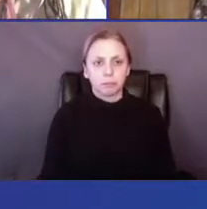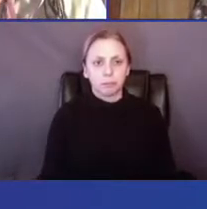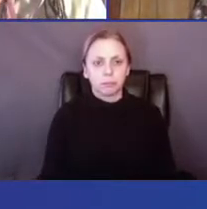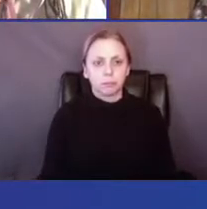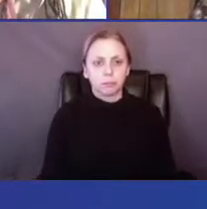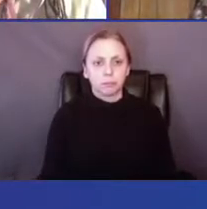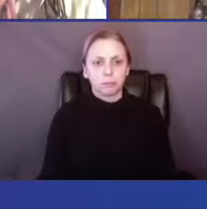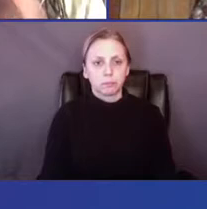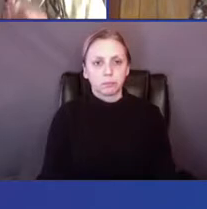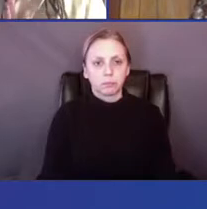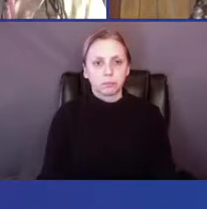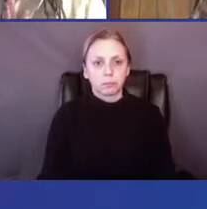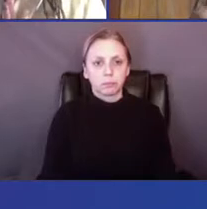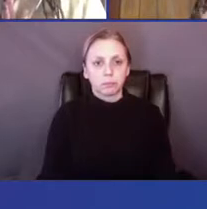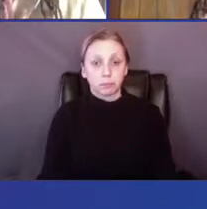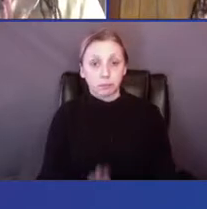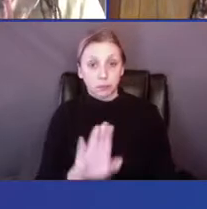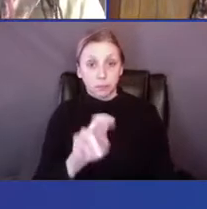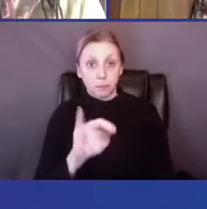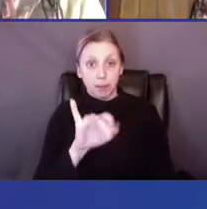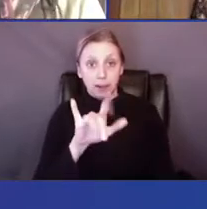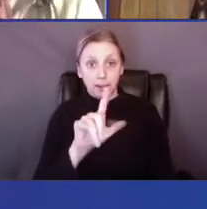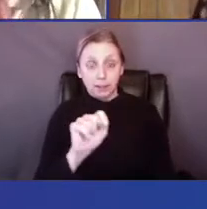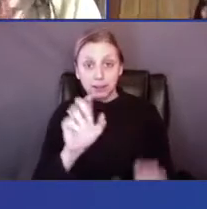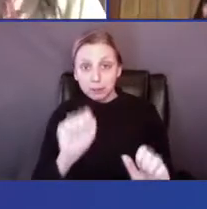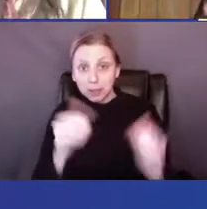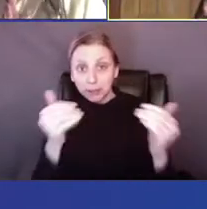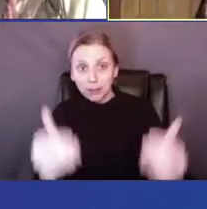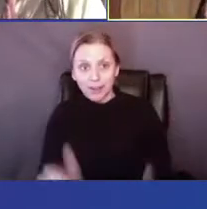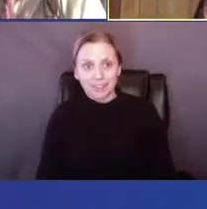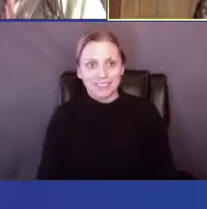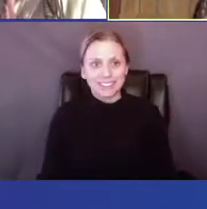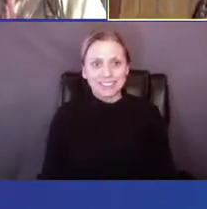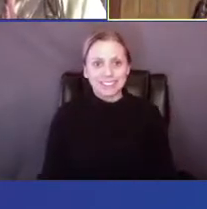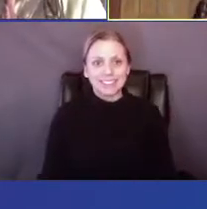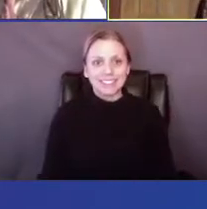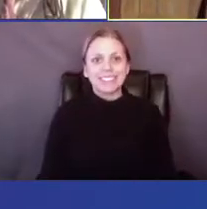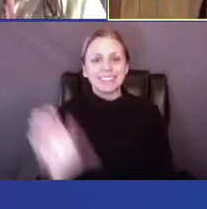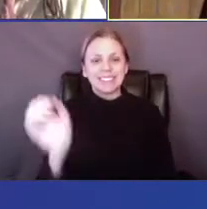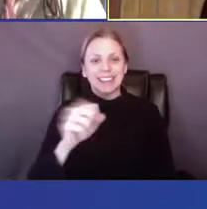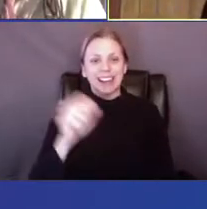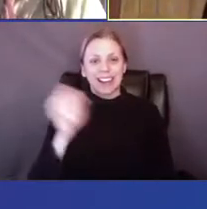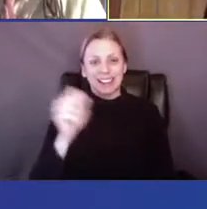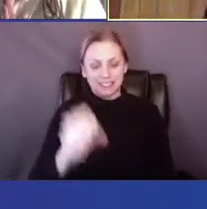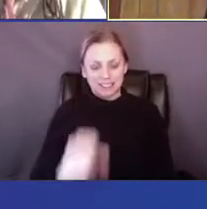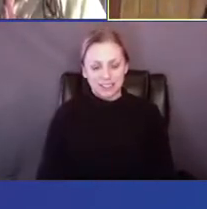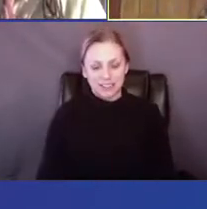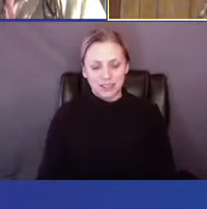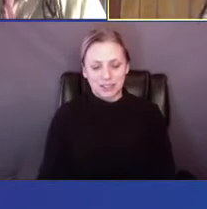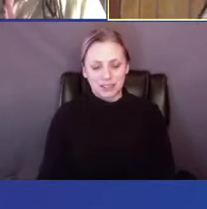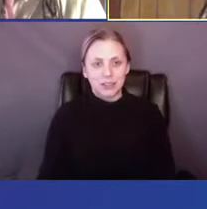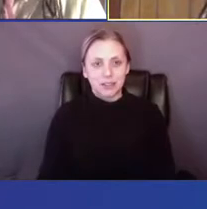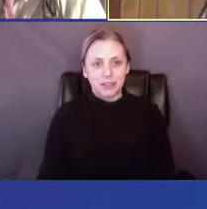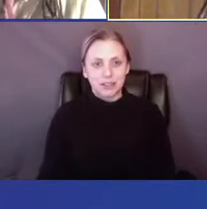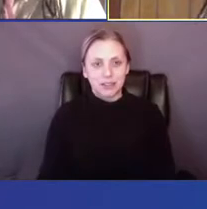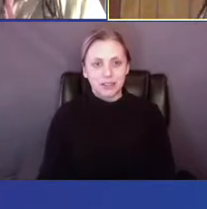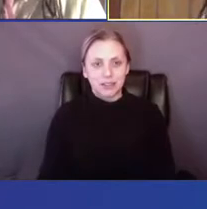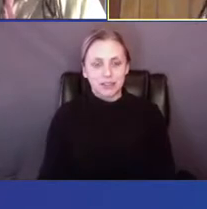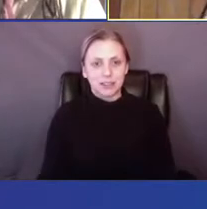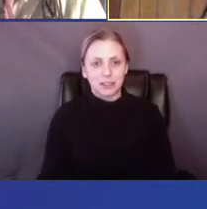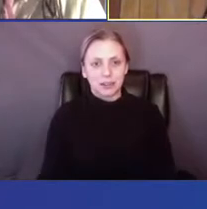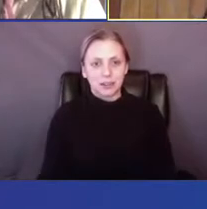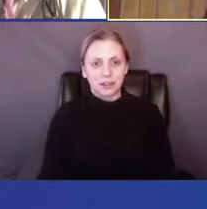Benedict, I'm kicking it over there. That's the last. Yeah, I will, um, receive